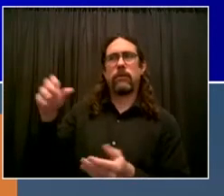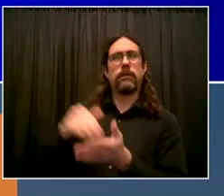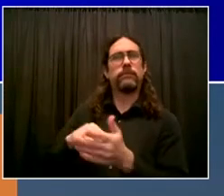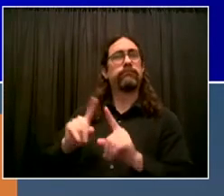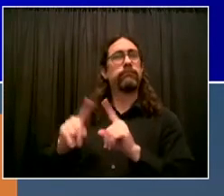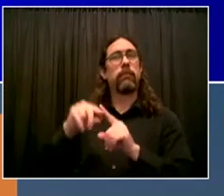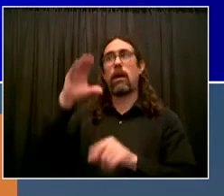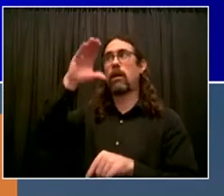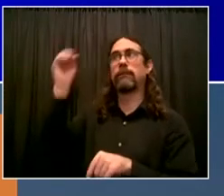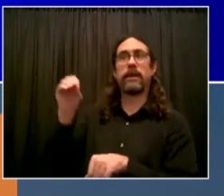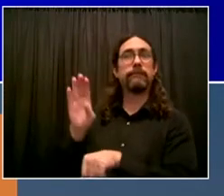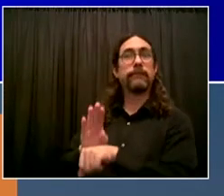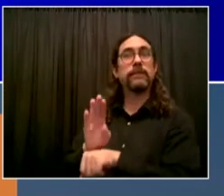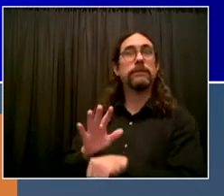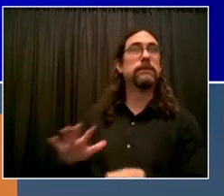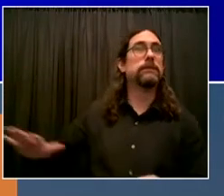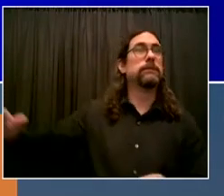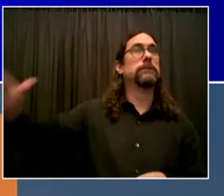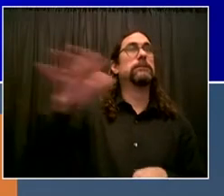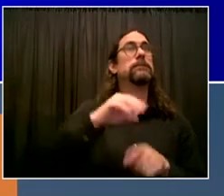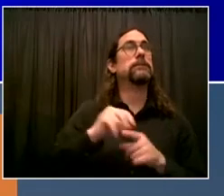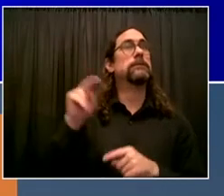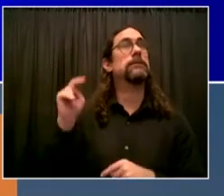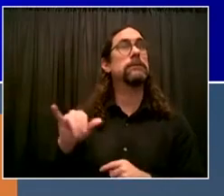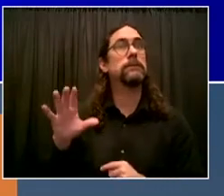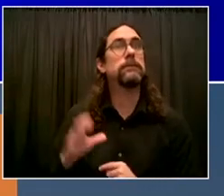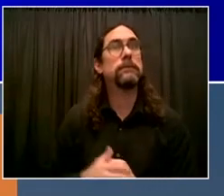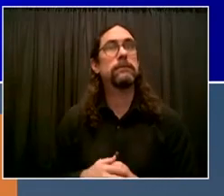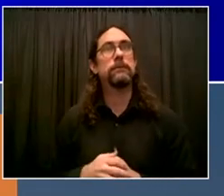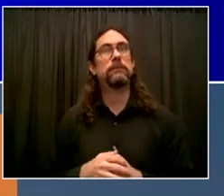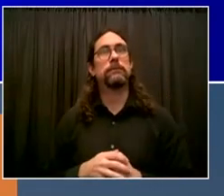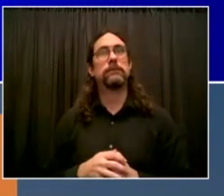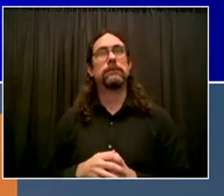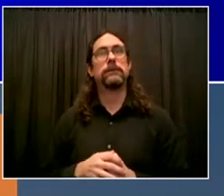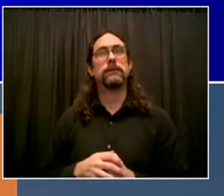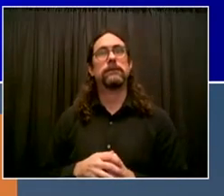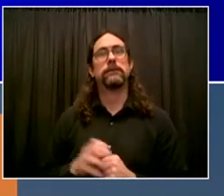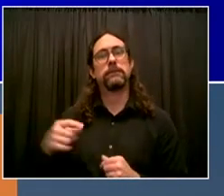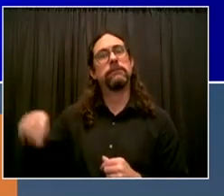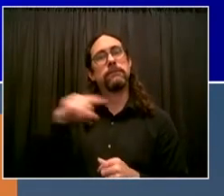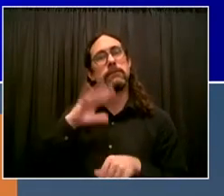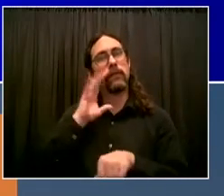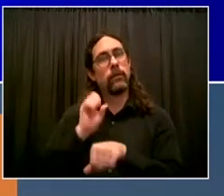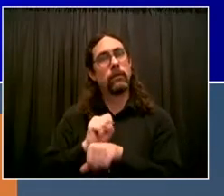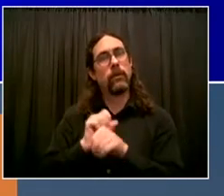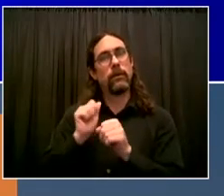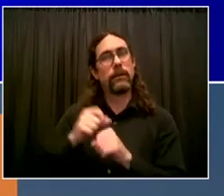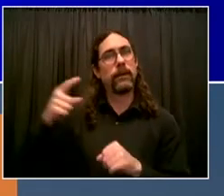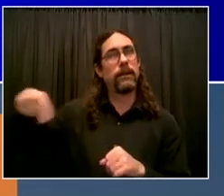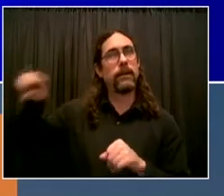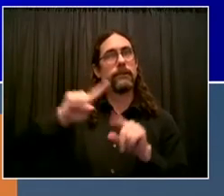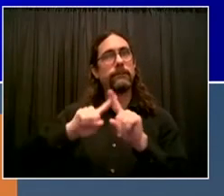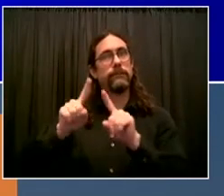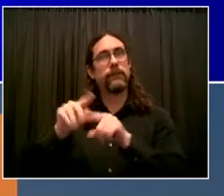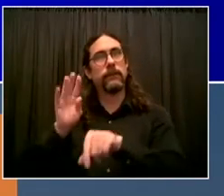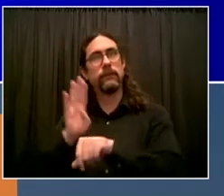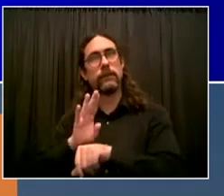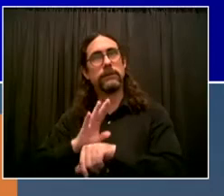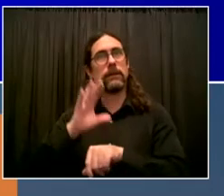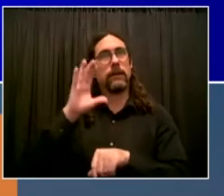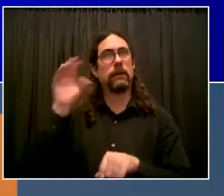We're going be working with the business community. We're going to be talking to them in the next days on how to put together the right plan to implement this. The